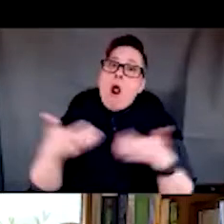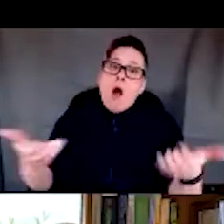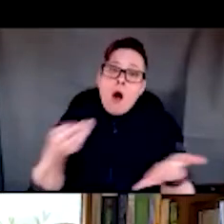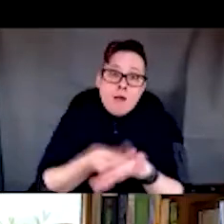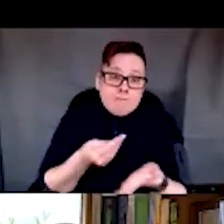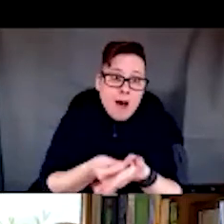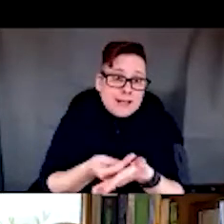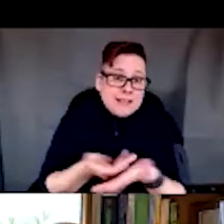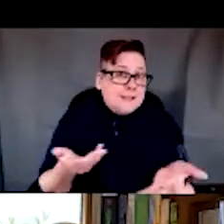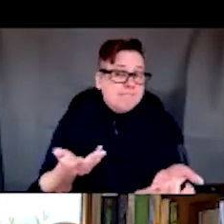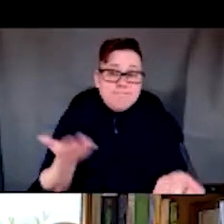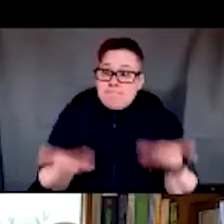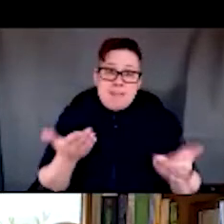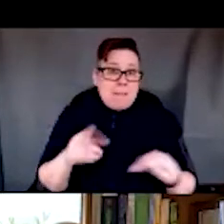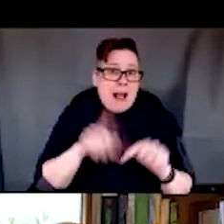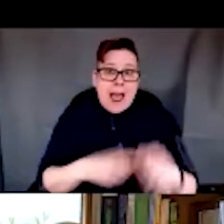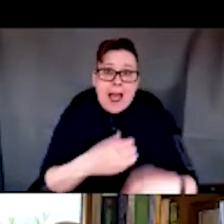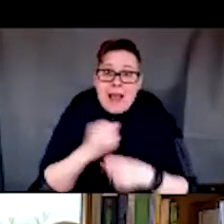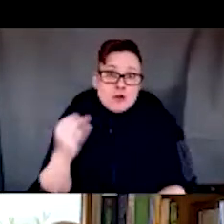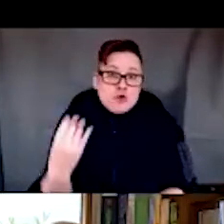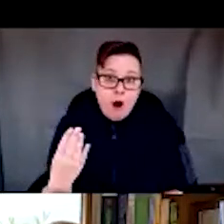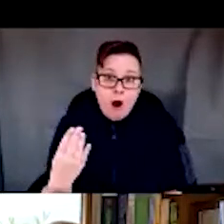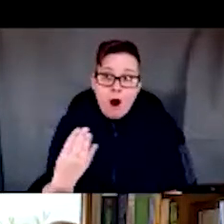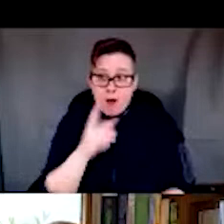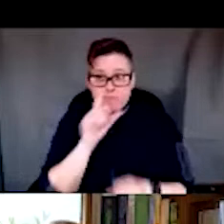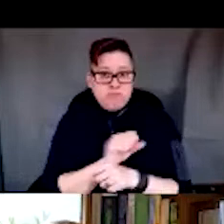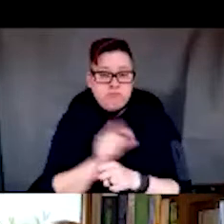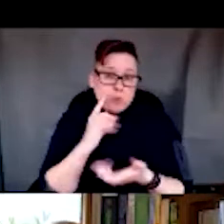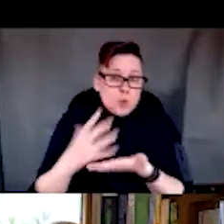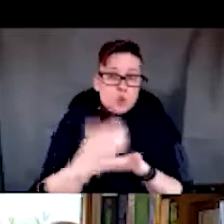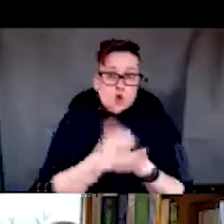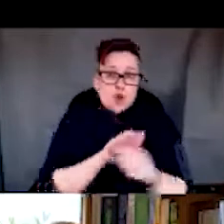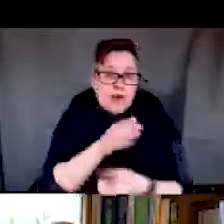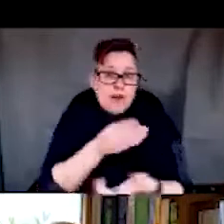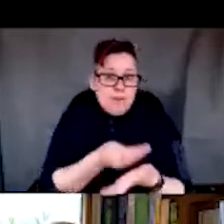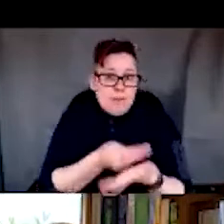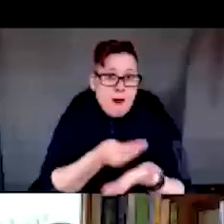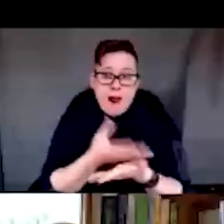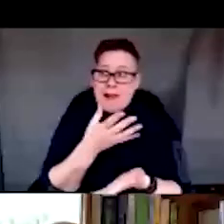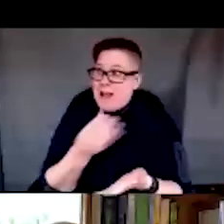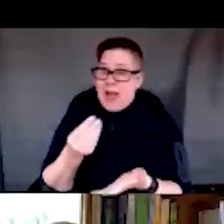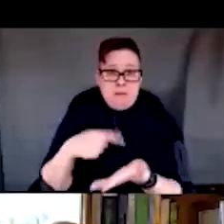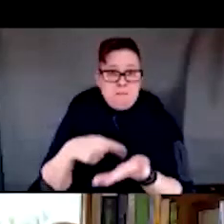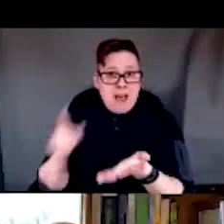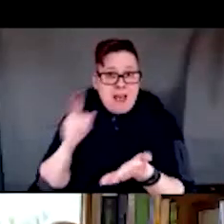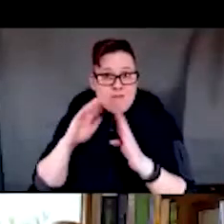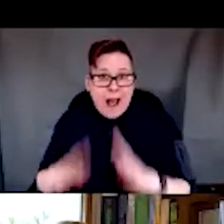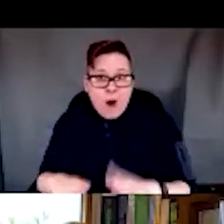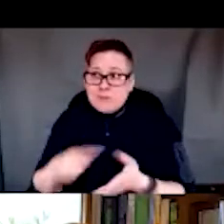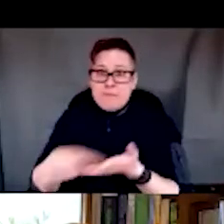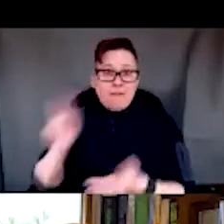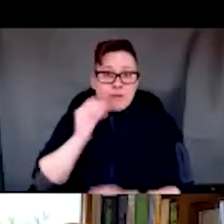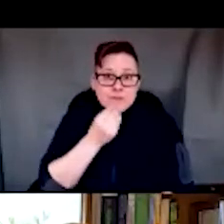not being able to get a job that allows them to be able to afford adequate housing or food